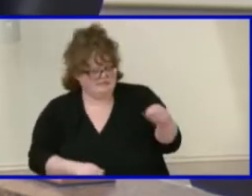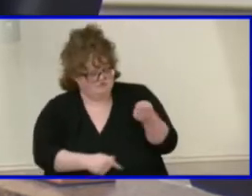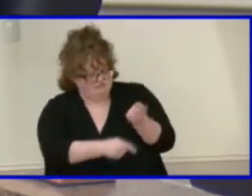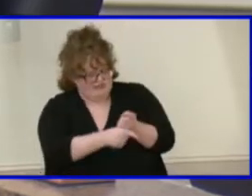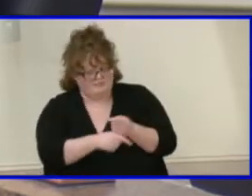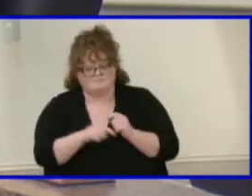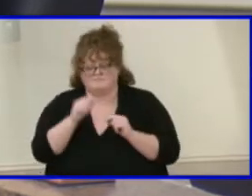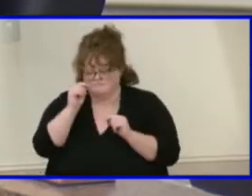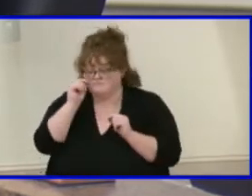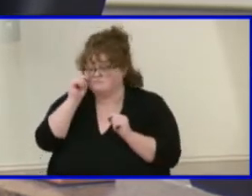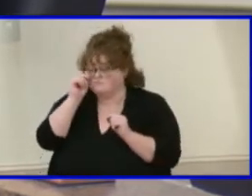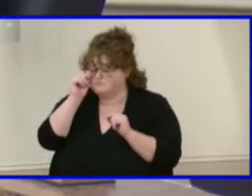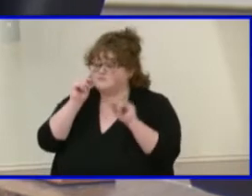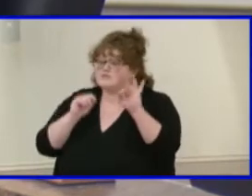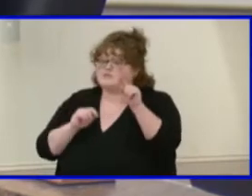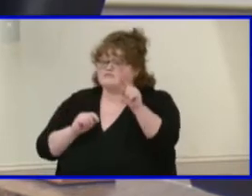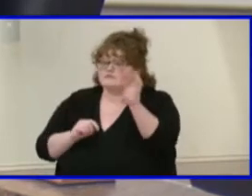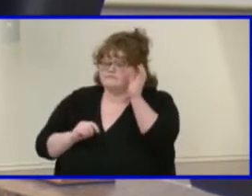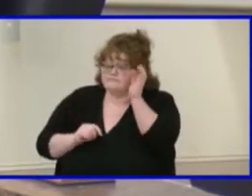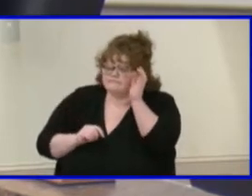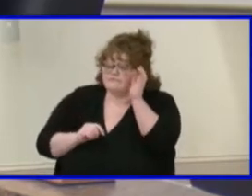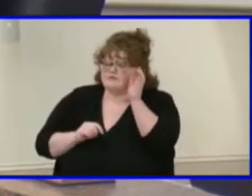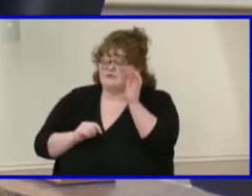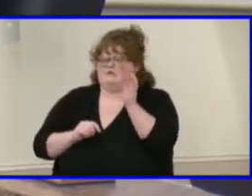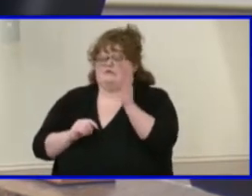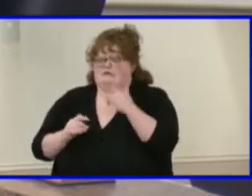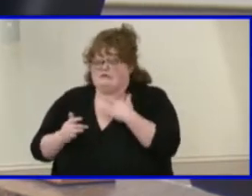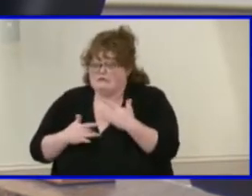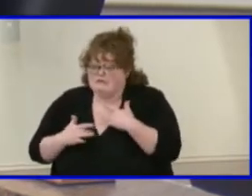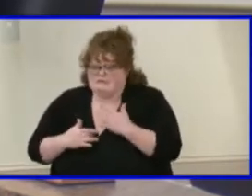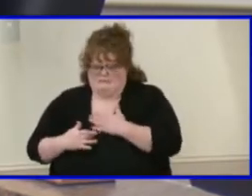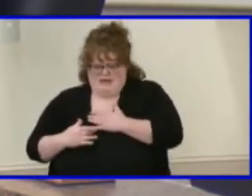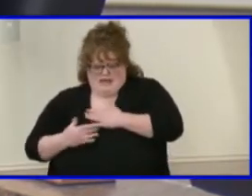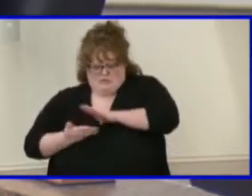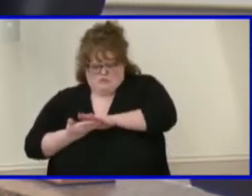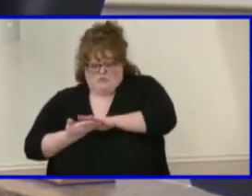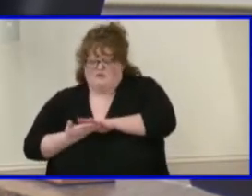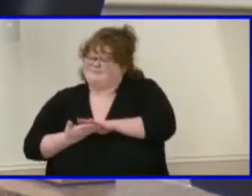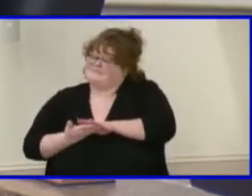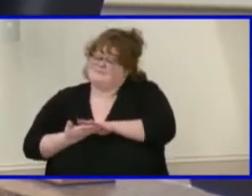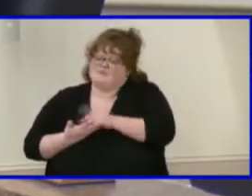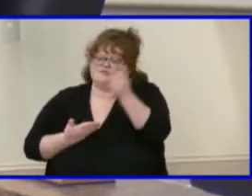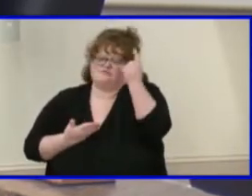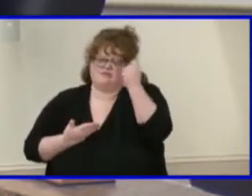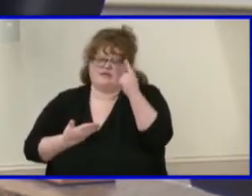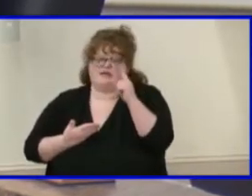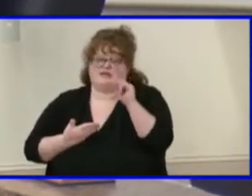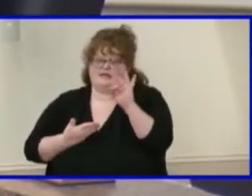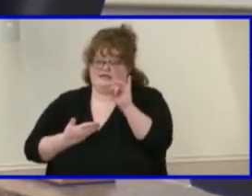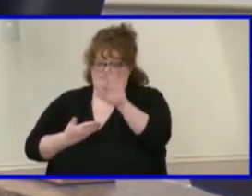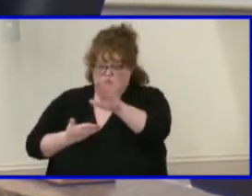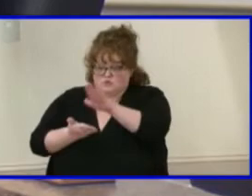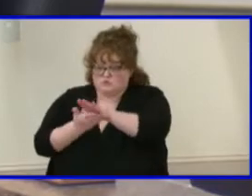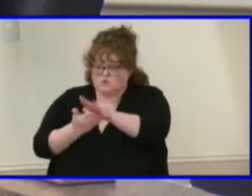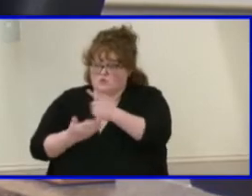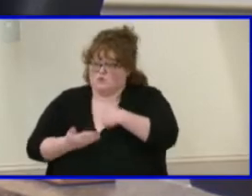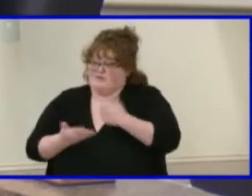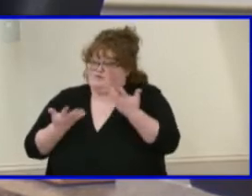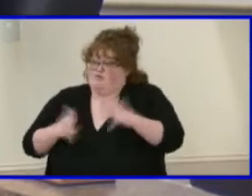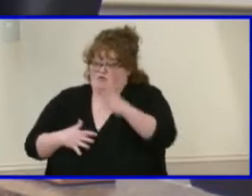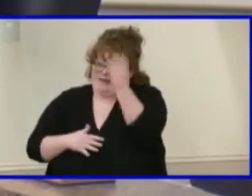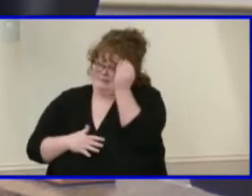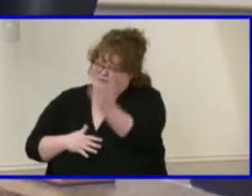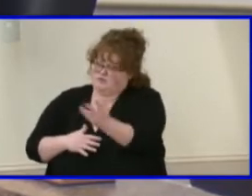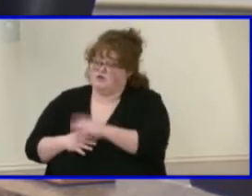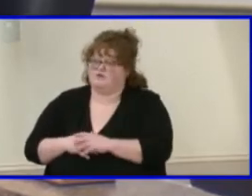So anyone who's listening who's wondering if it's their school or not, if they haven't been contacted, it's not impacting their school. Correct? Correct. Thank